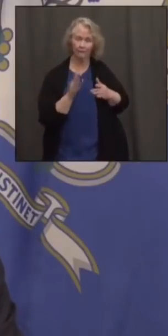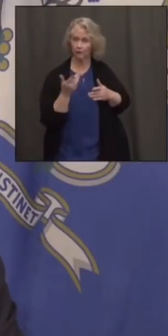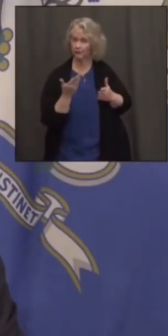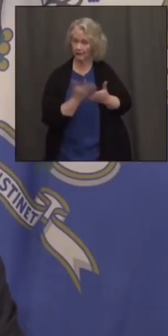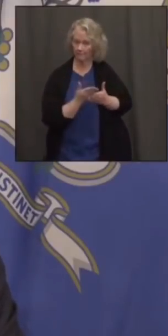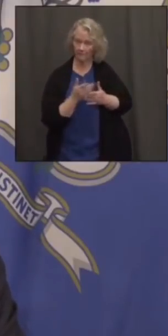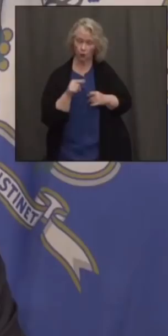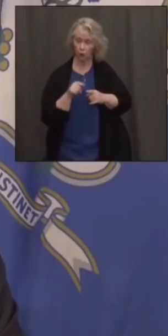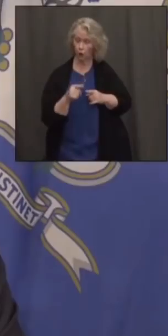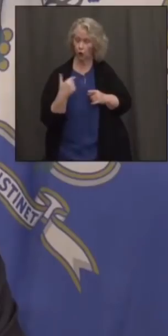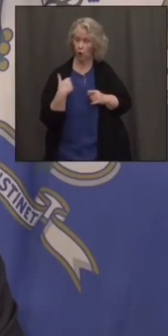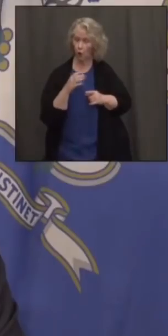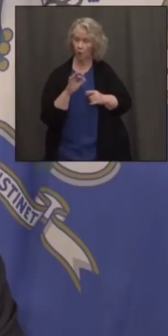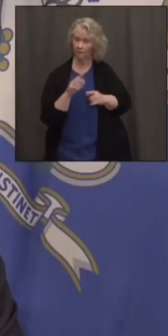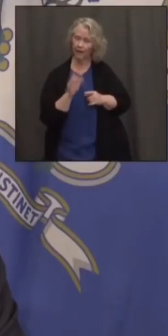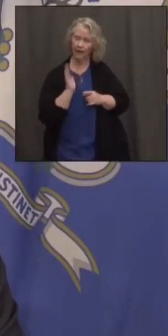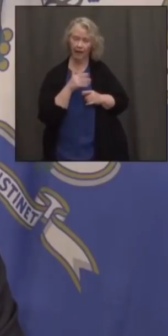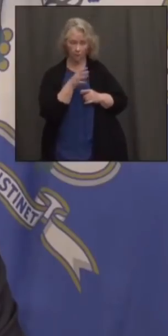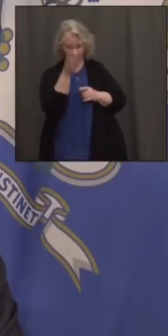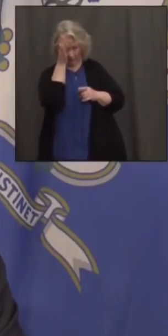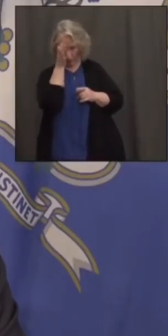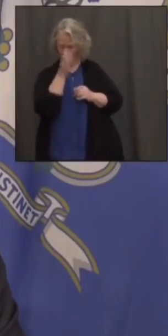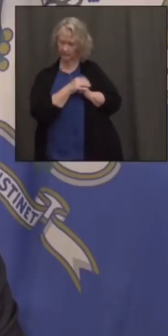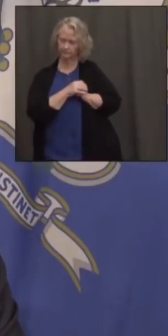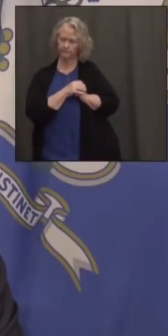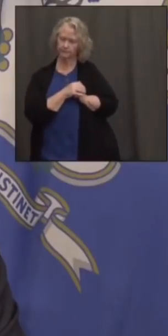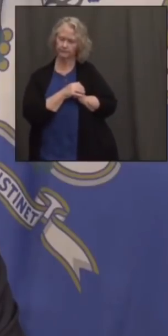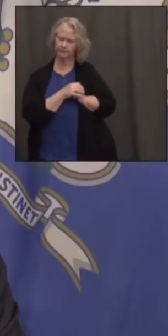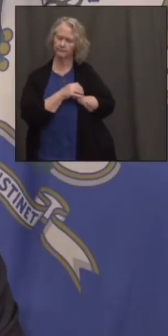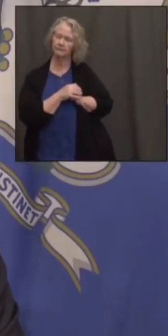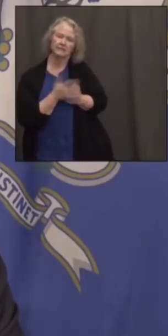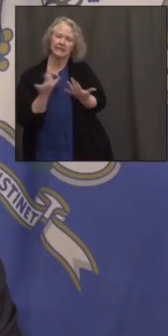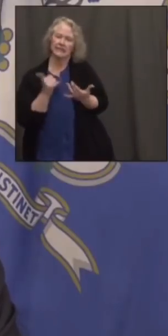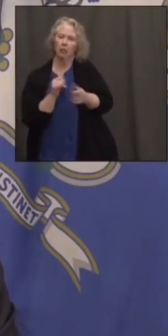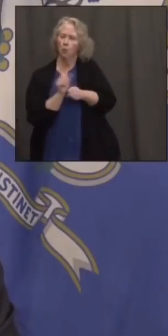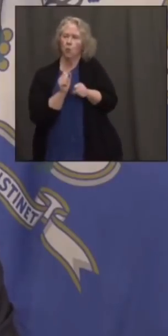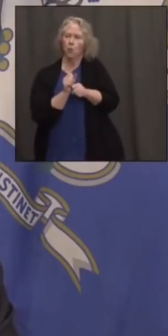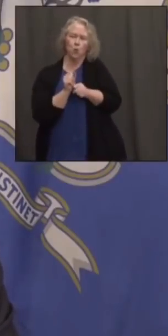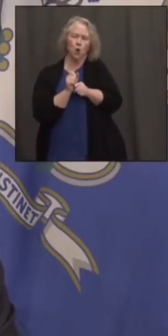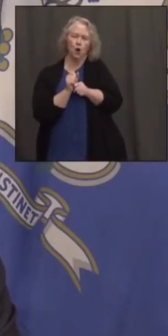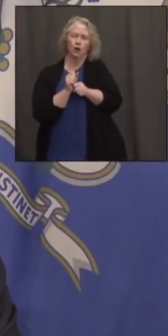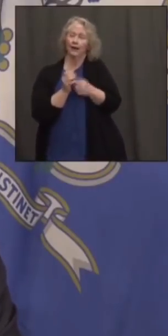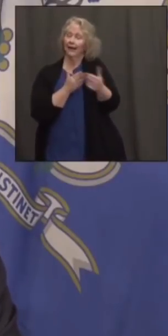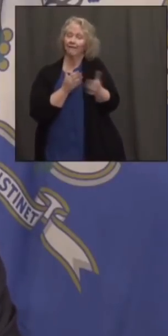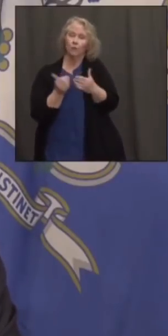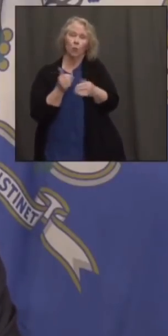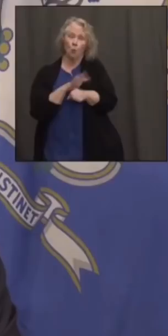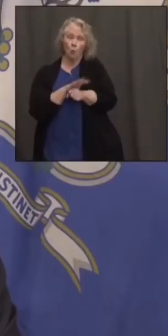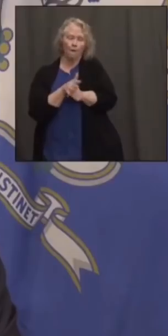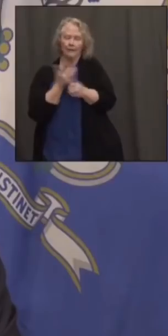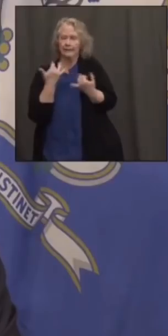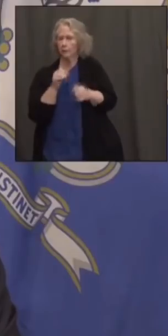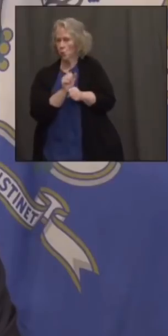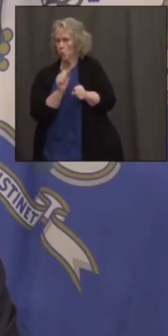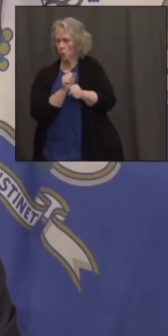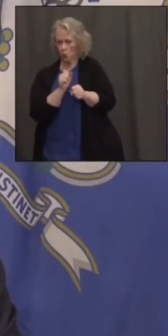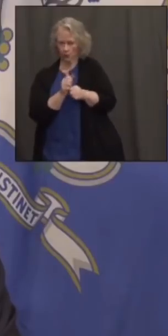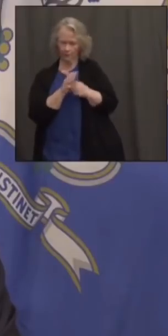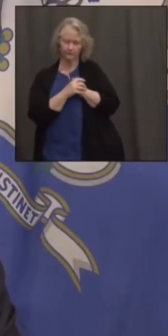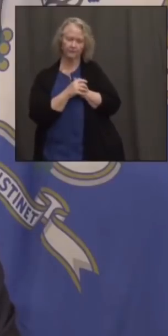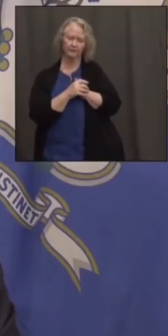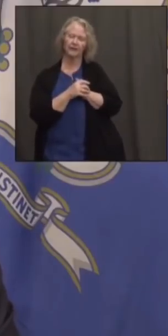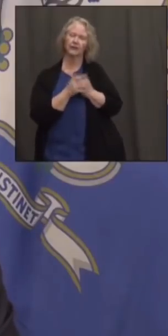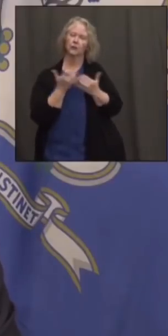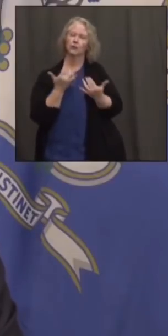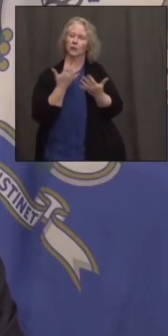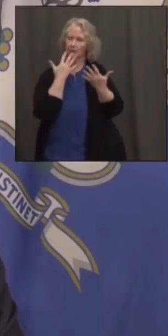stopped during COVID were our firefighters. Our firefighters were out there nonstop throughout. And today, was a